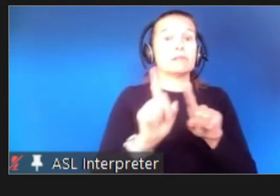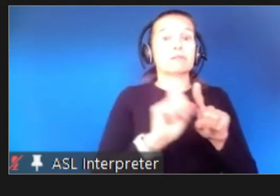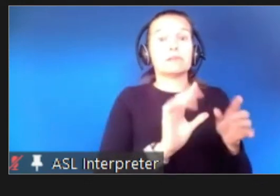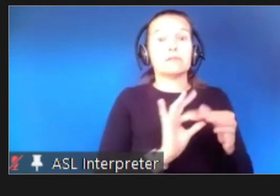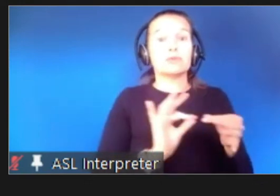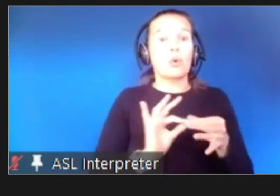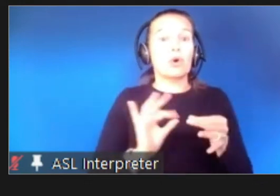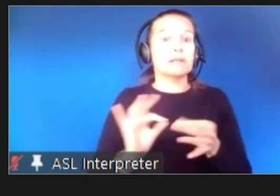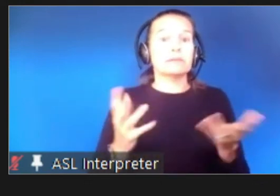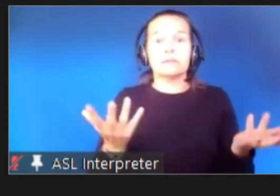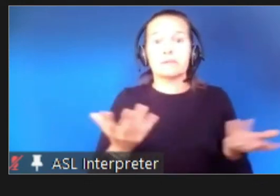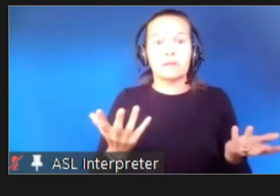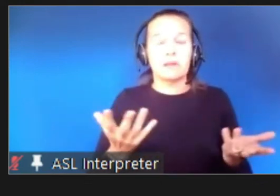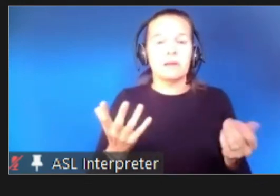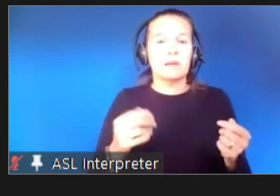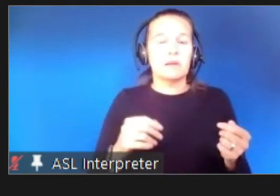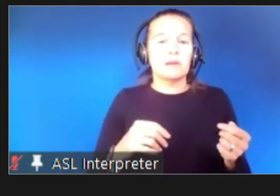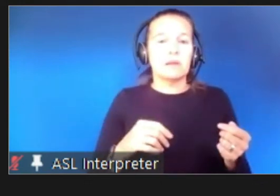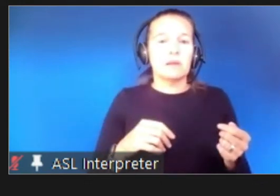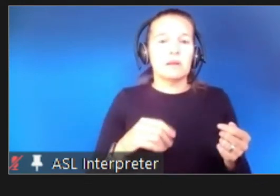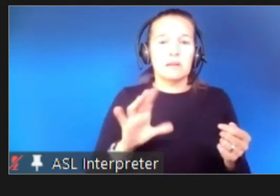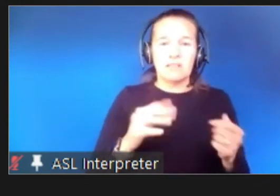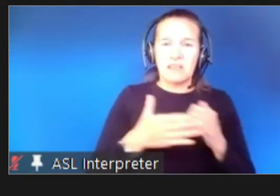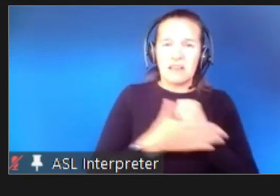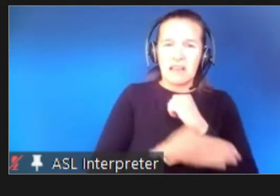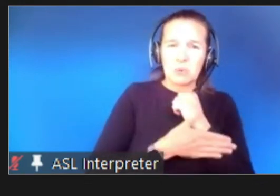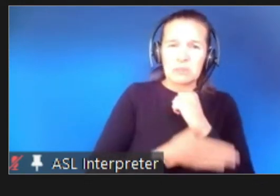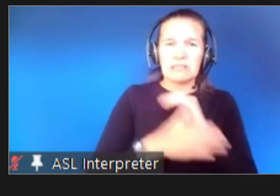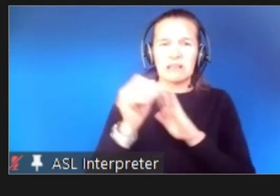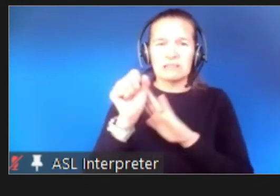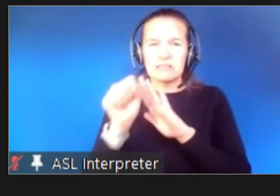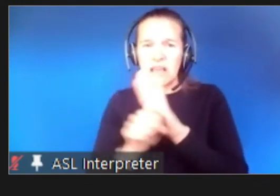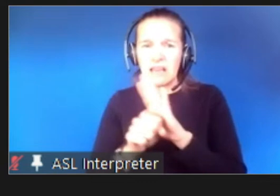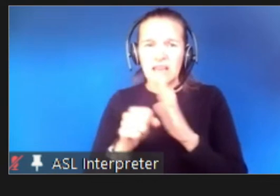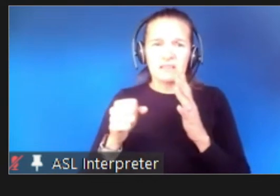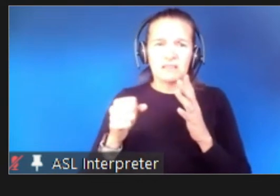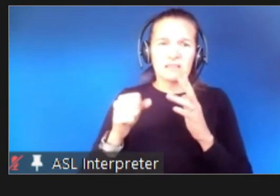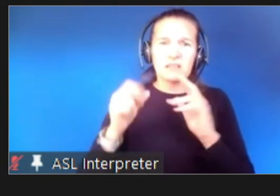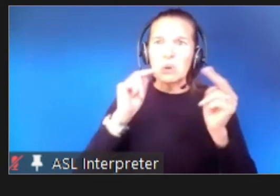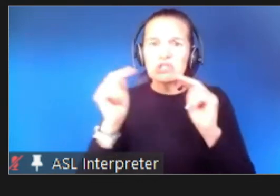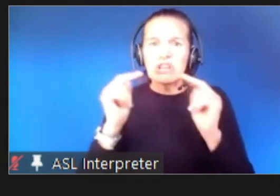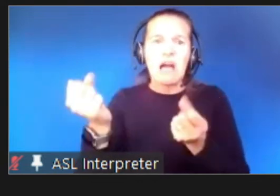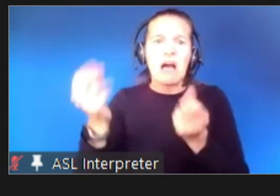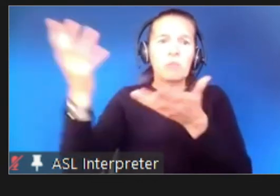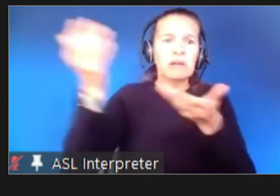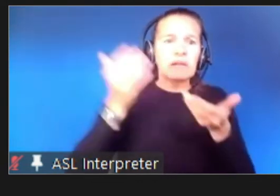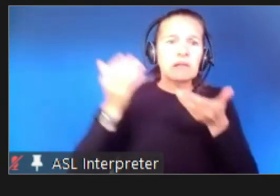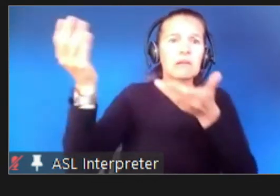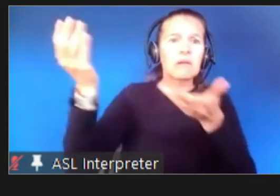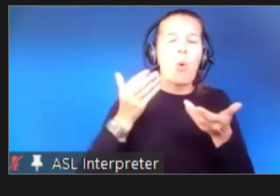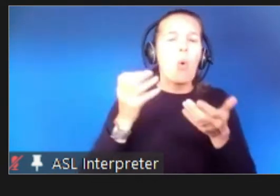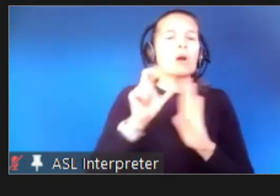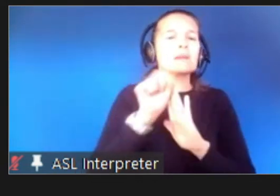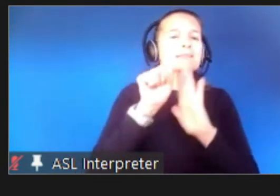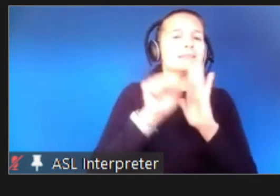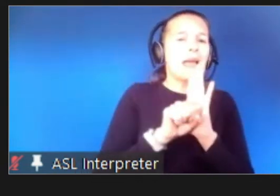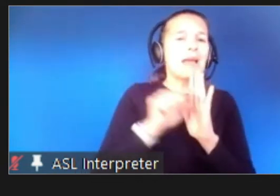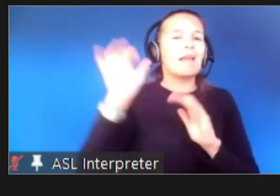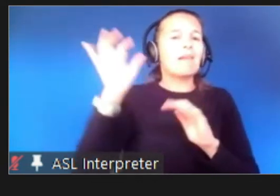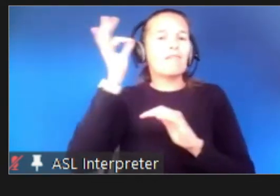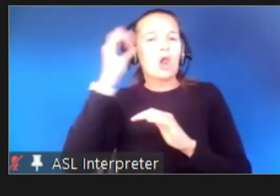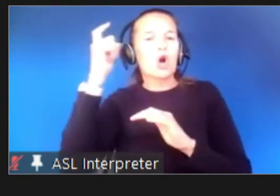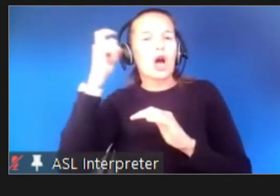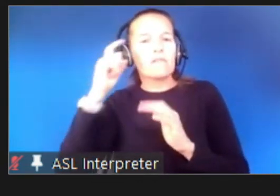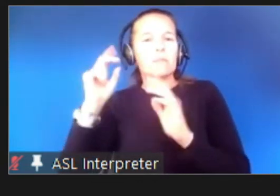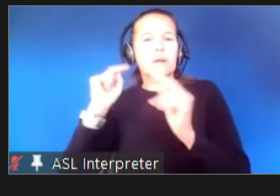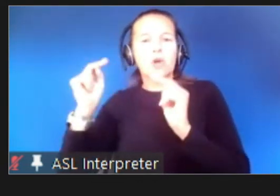is that is that an issue between the county and the state is that an issue between the state and the feds is that an issue of just